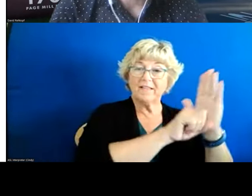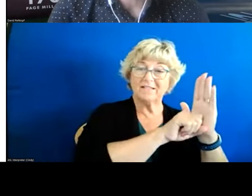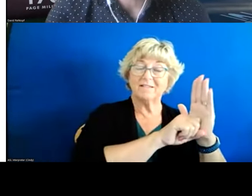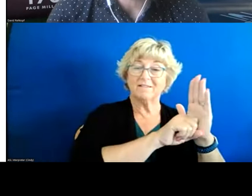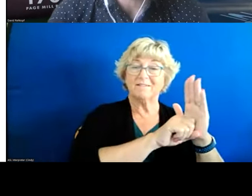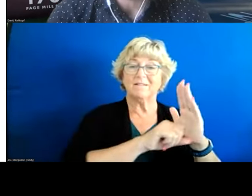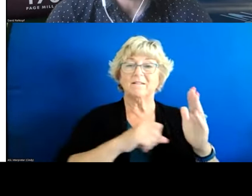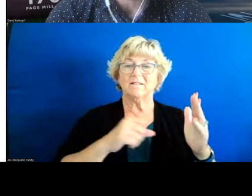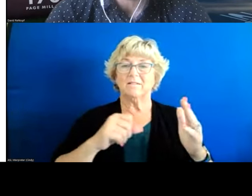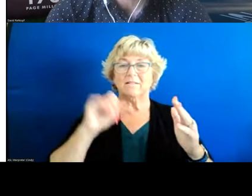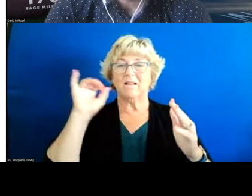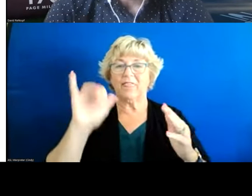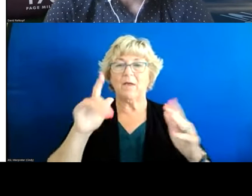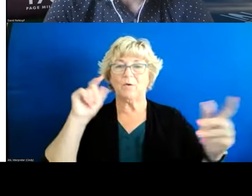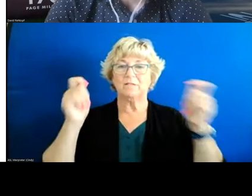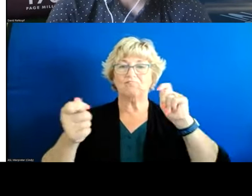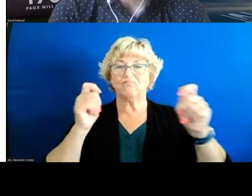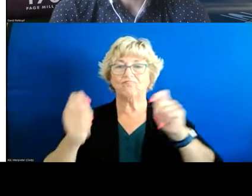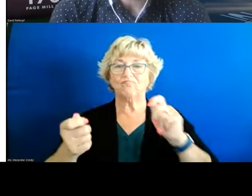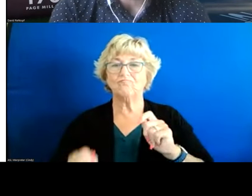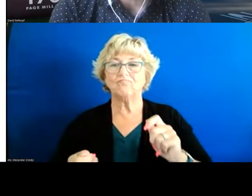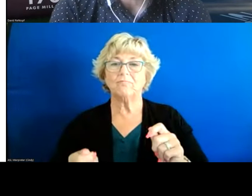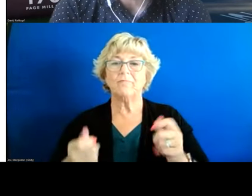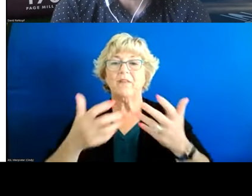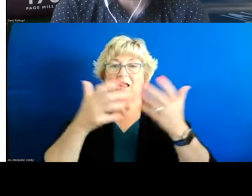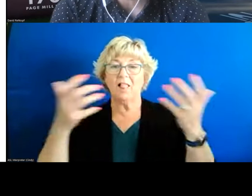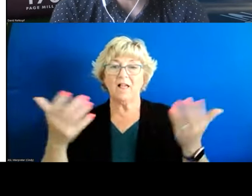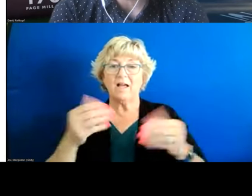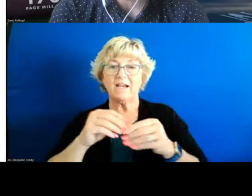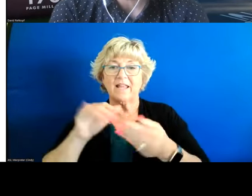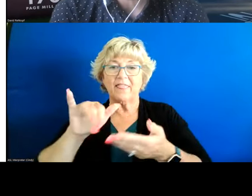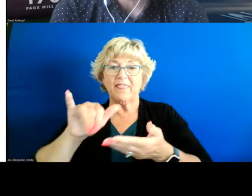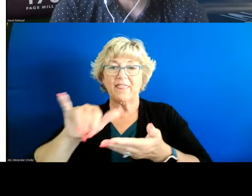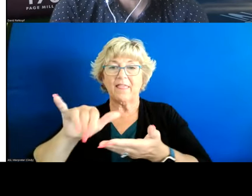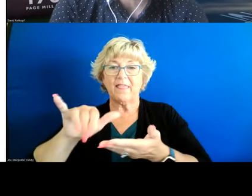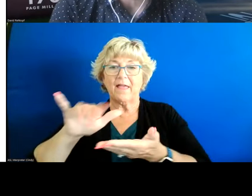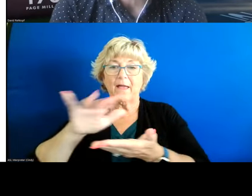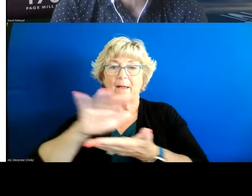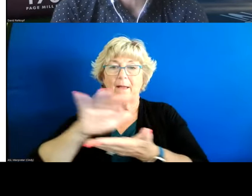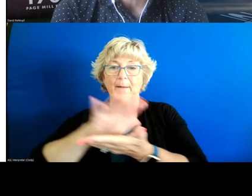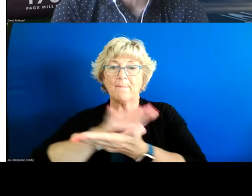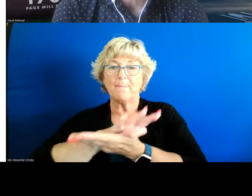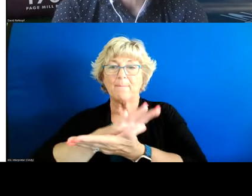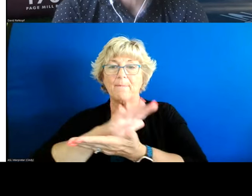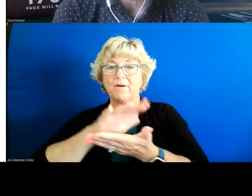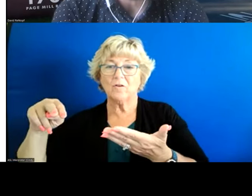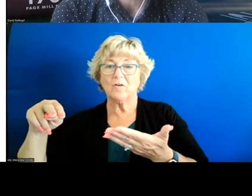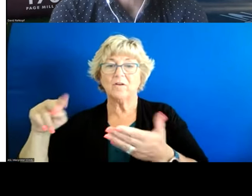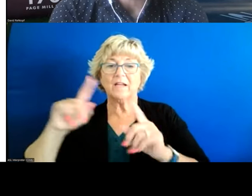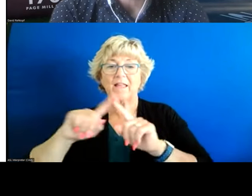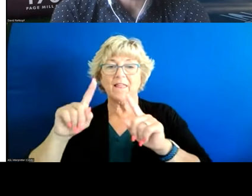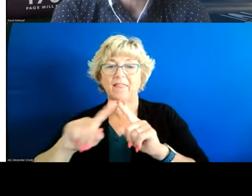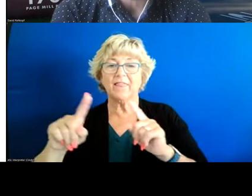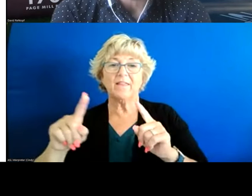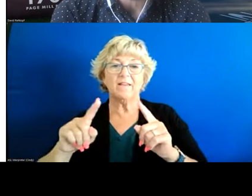so some of those things could be adapted we did like a lot of stuff in the paper that you can get into in terms of looking at the robustness of the measures the weighting